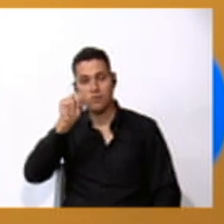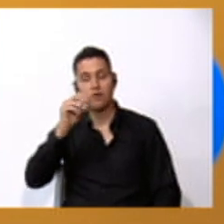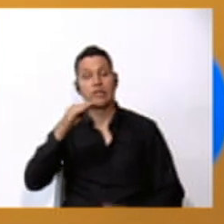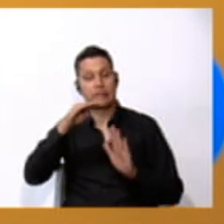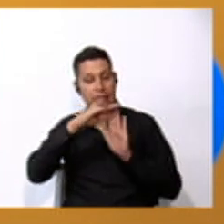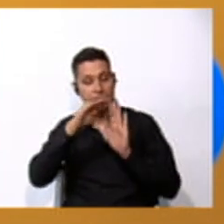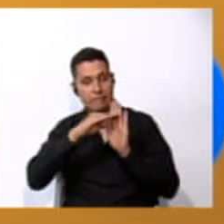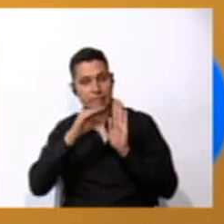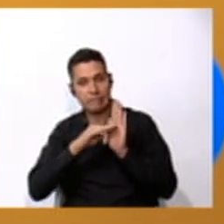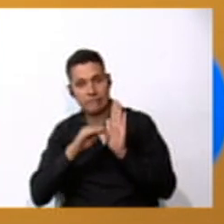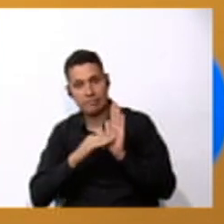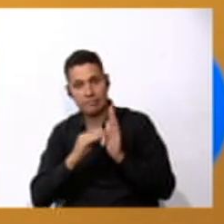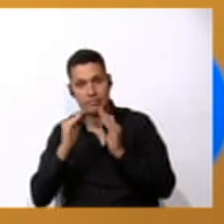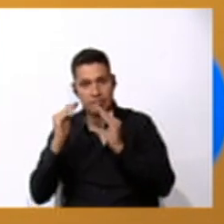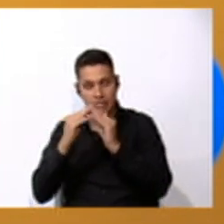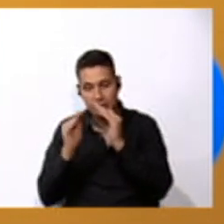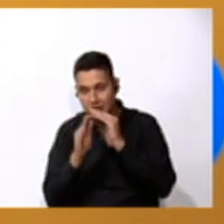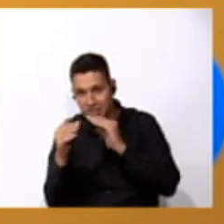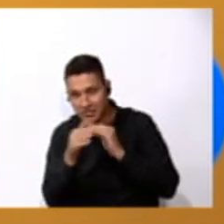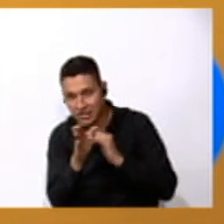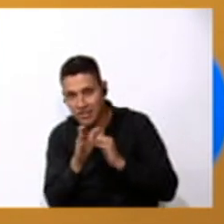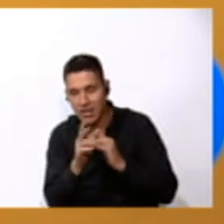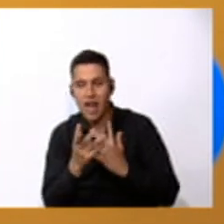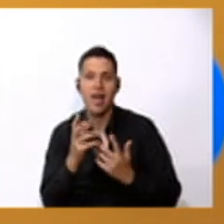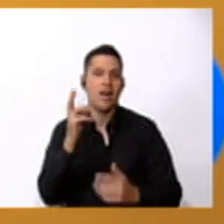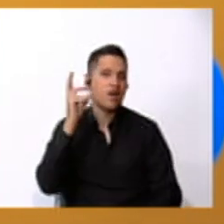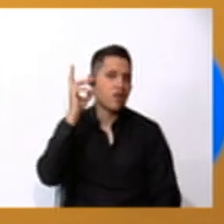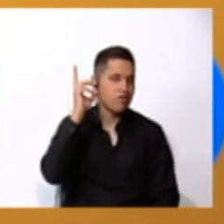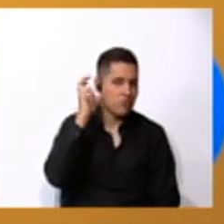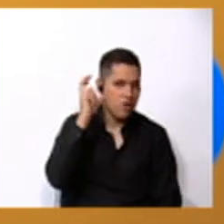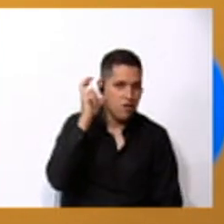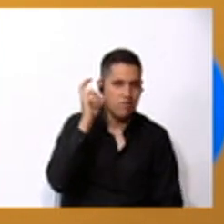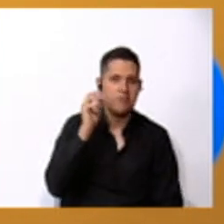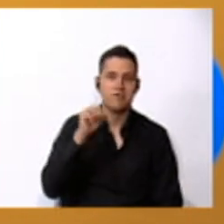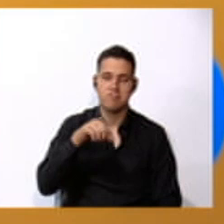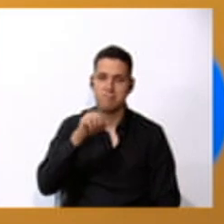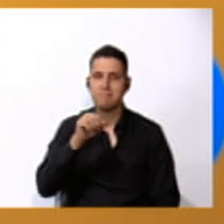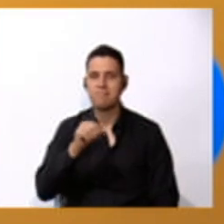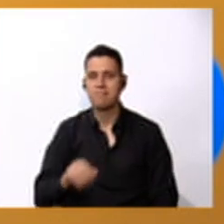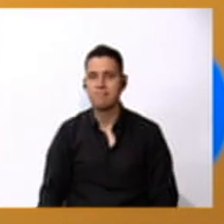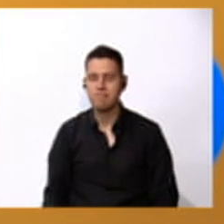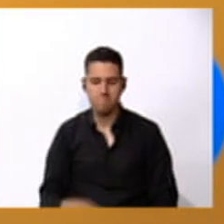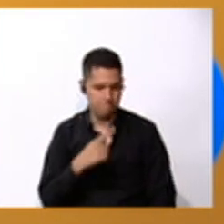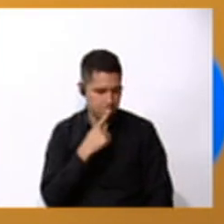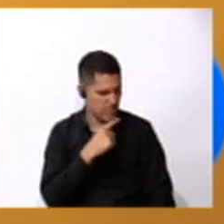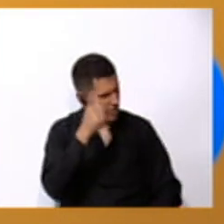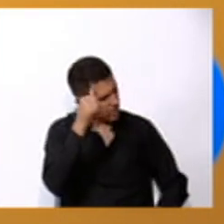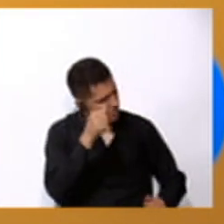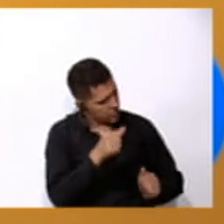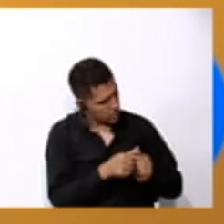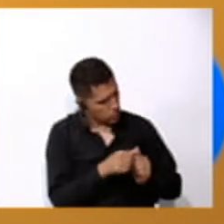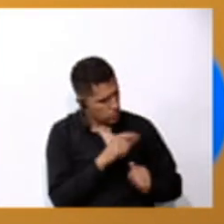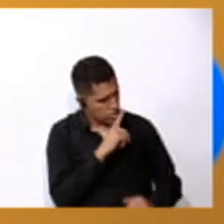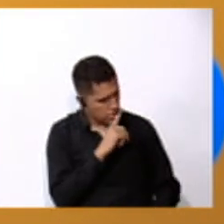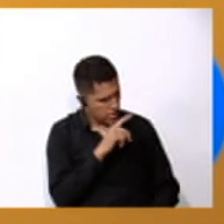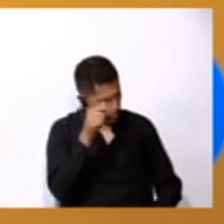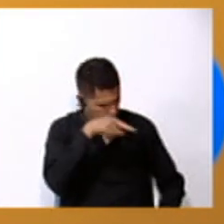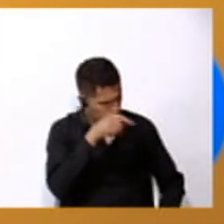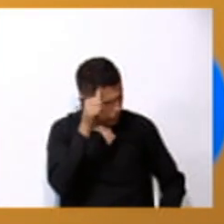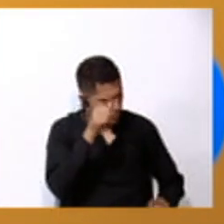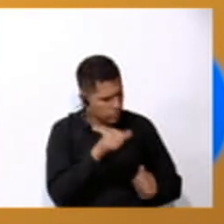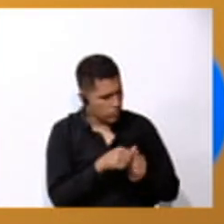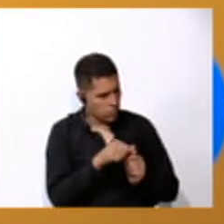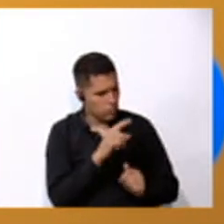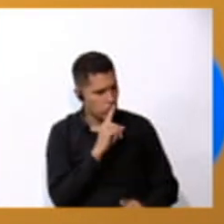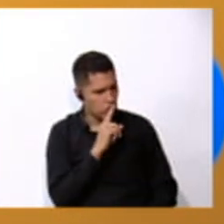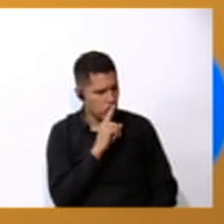and sounds yes some sounds do you remember Waldo do you remember